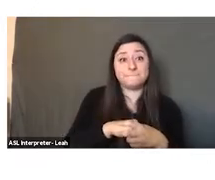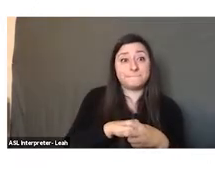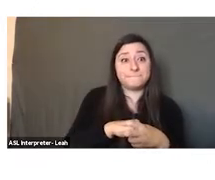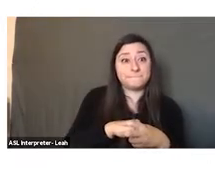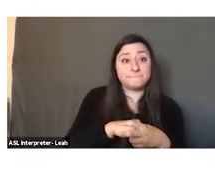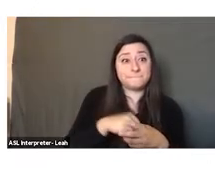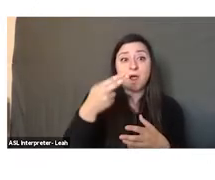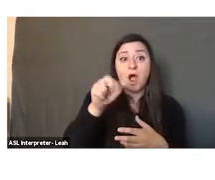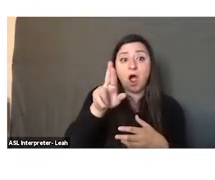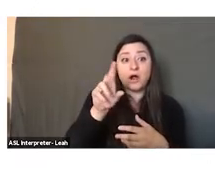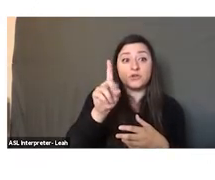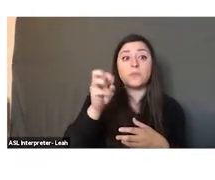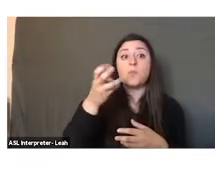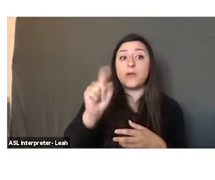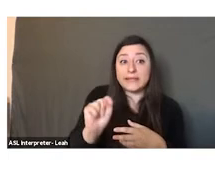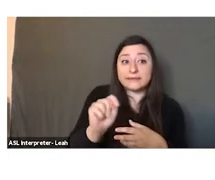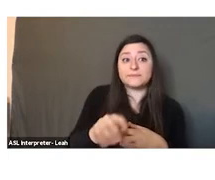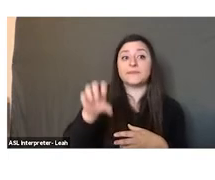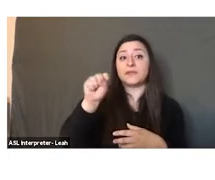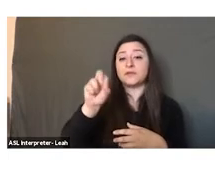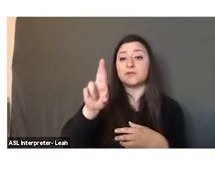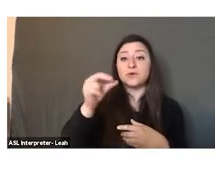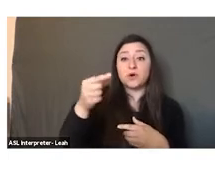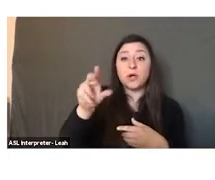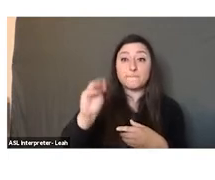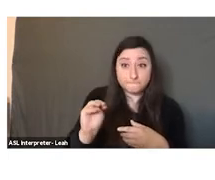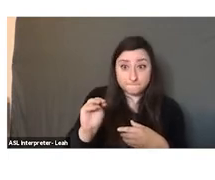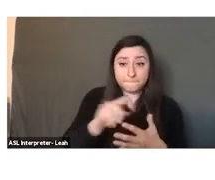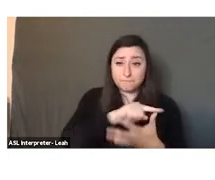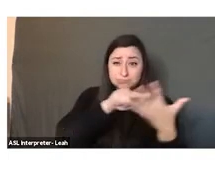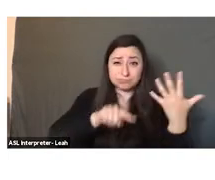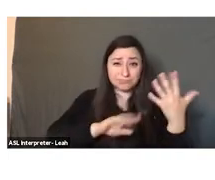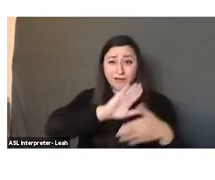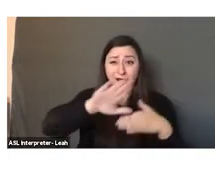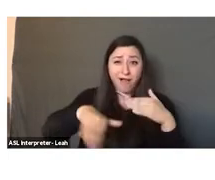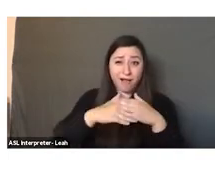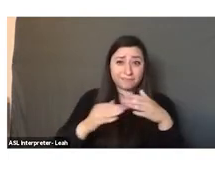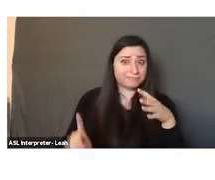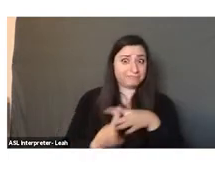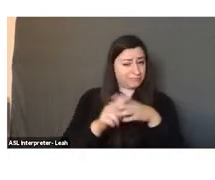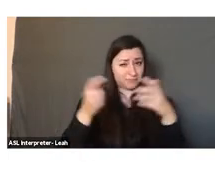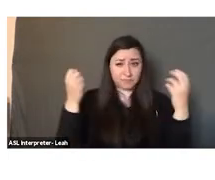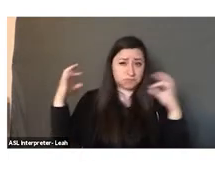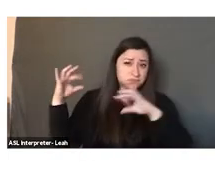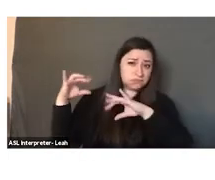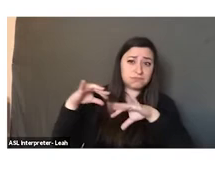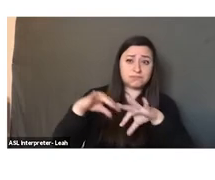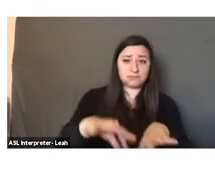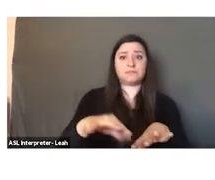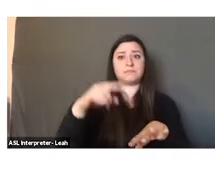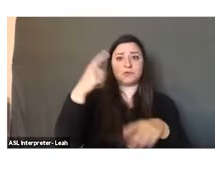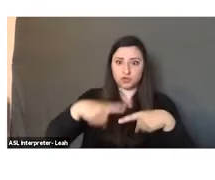wheat, and sorbu were all introduced on a very large scale during the